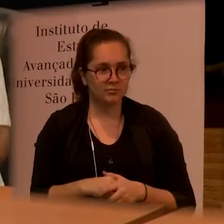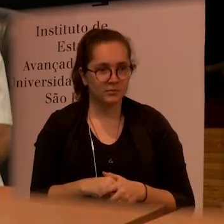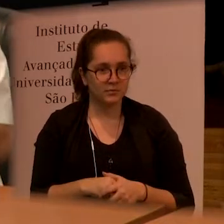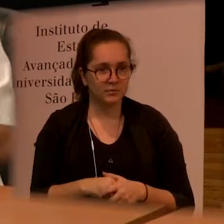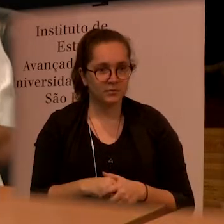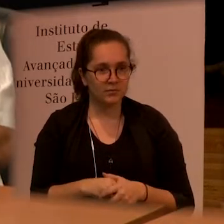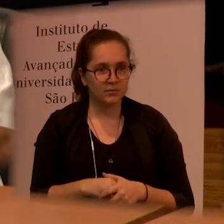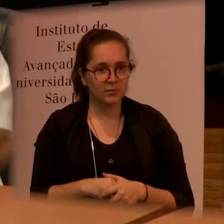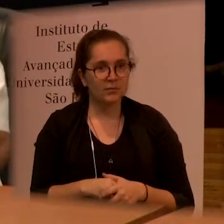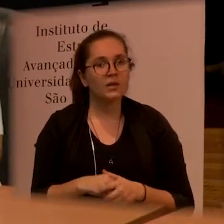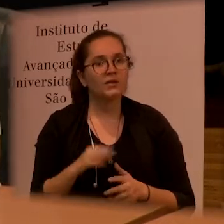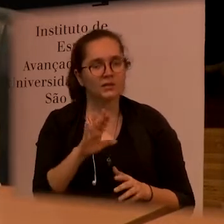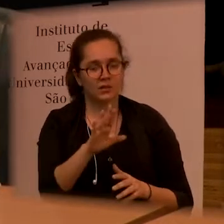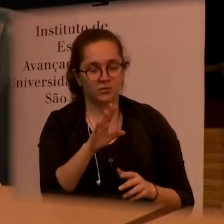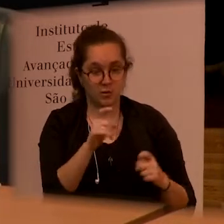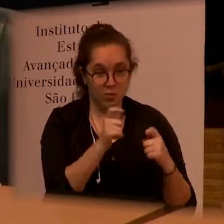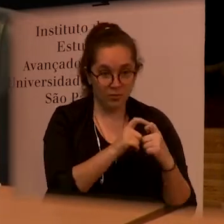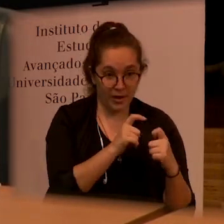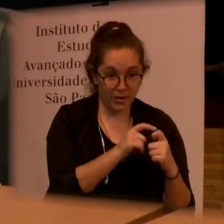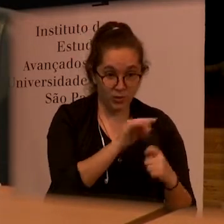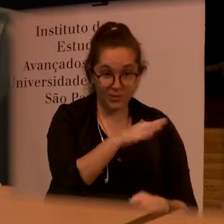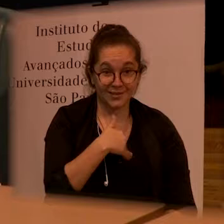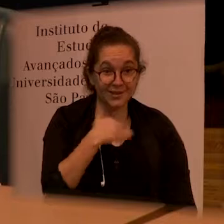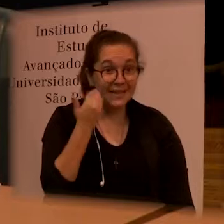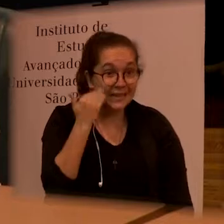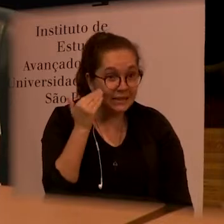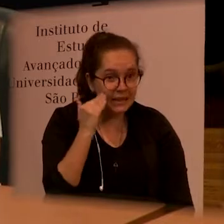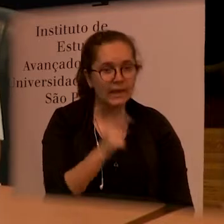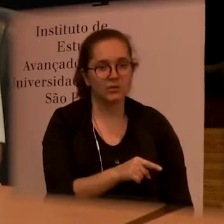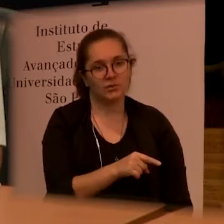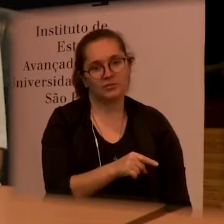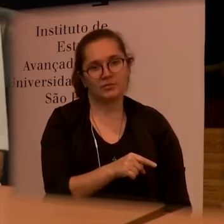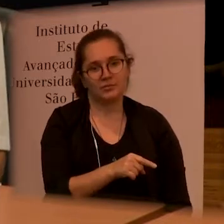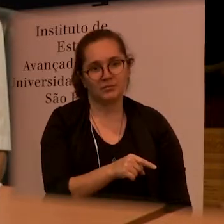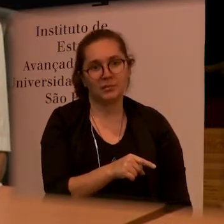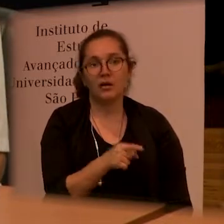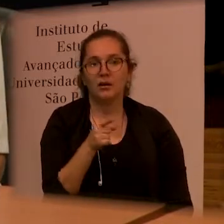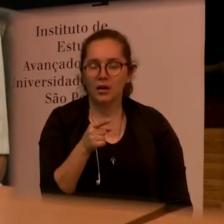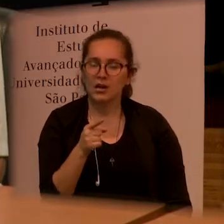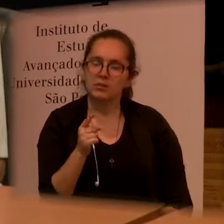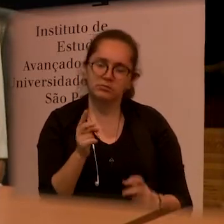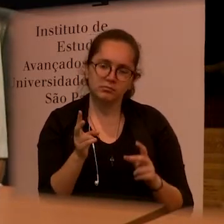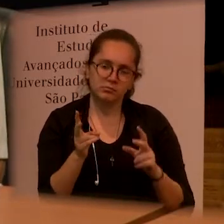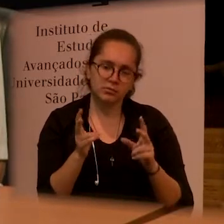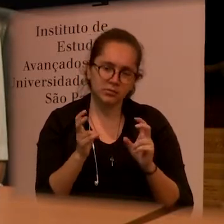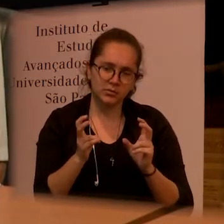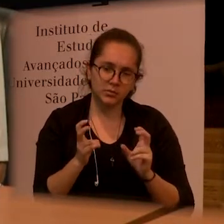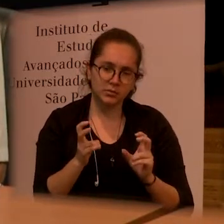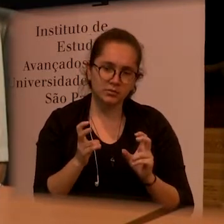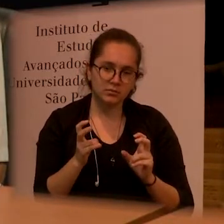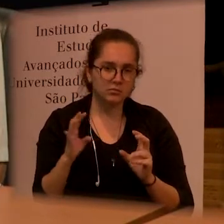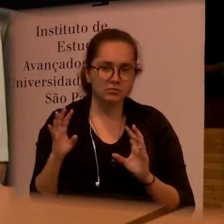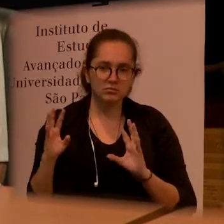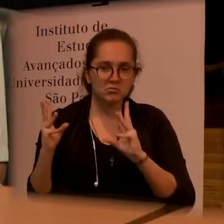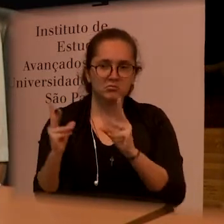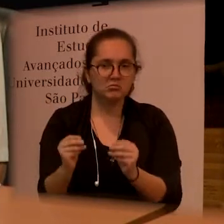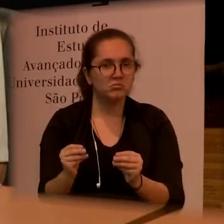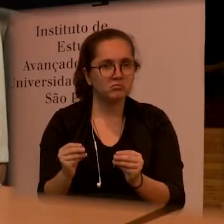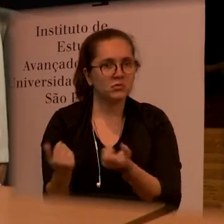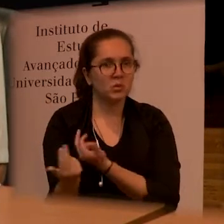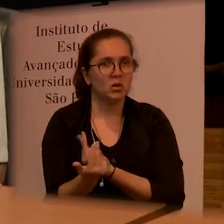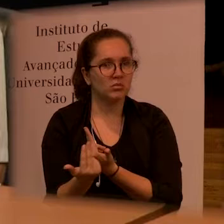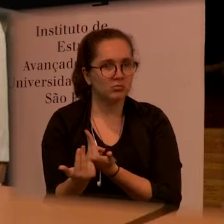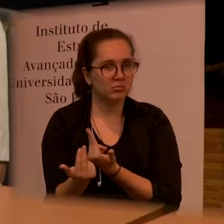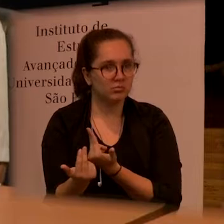so when a doctor understands this he sees he sees that he's in the same boat in the